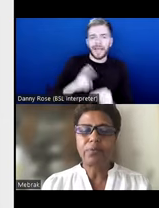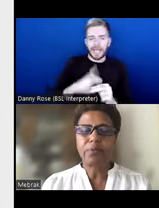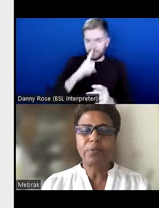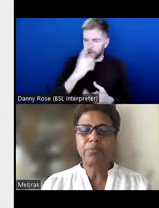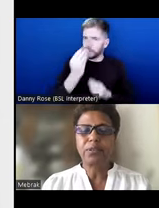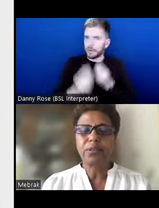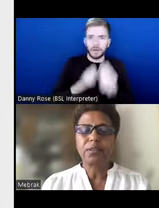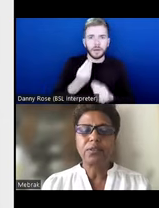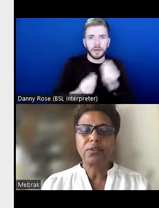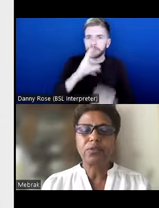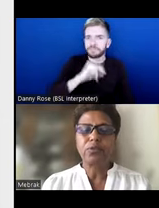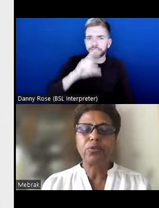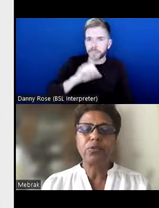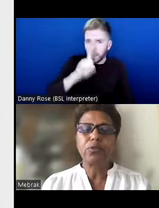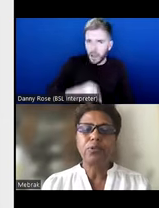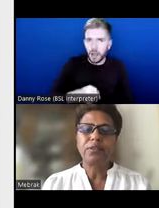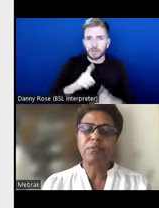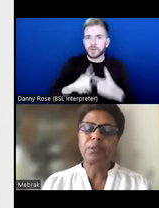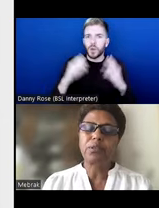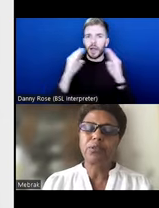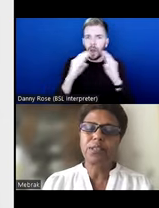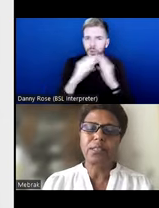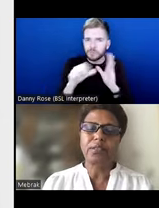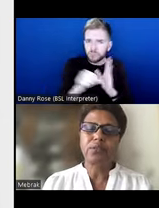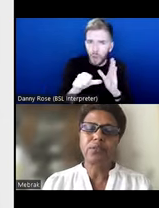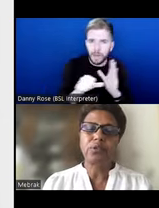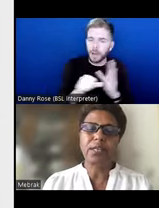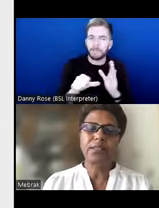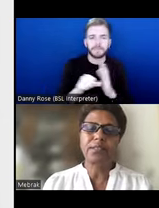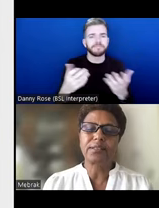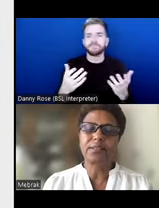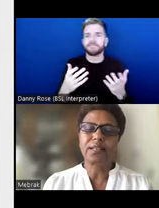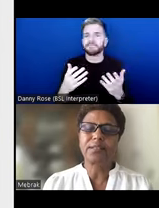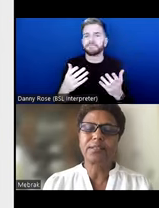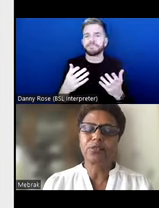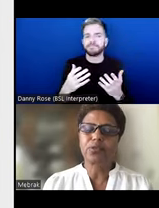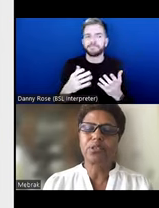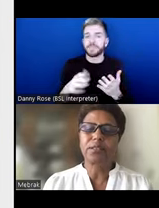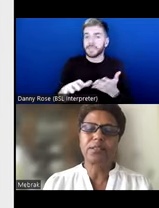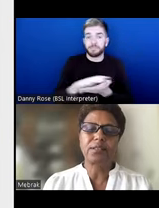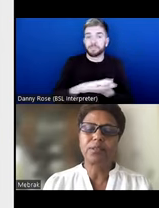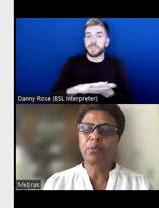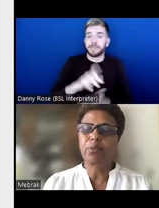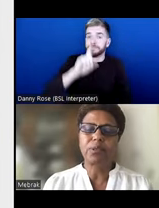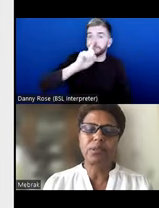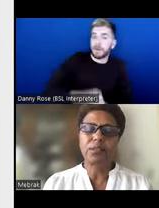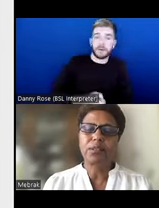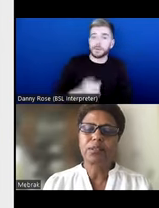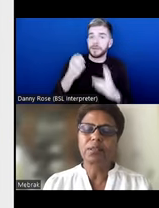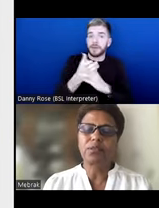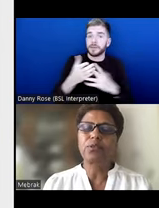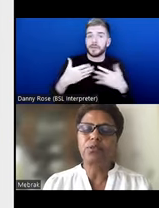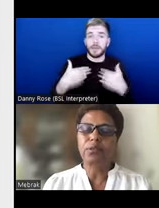housing problems, you simply don't get or don't access health, social care and employment